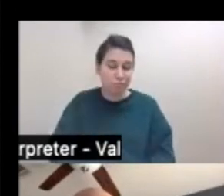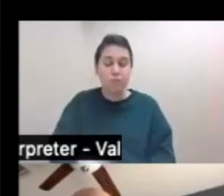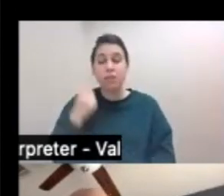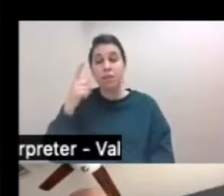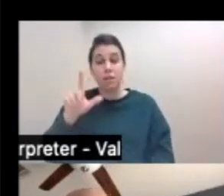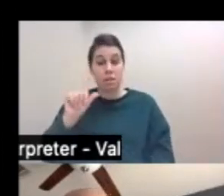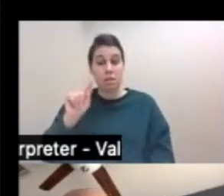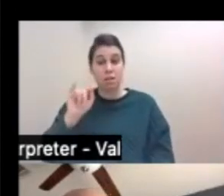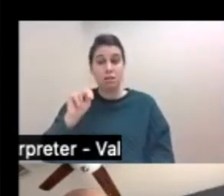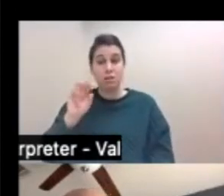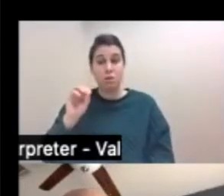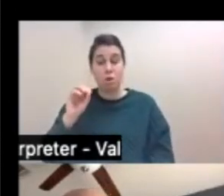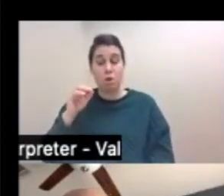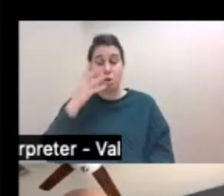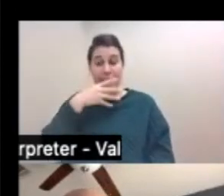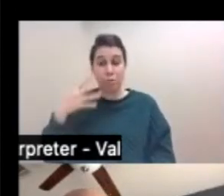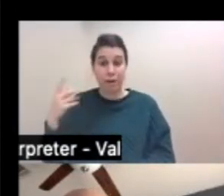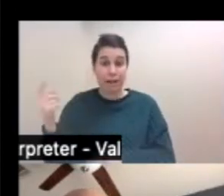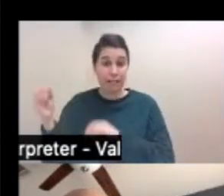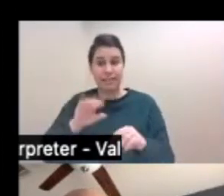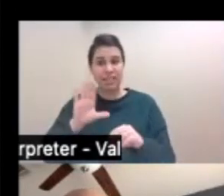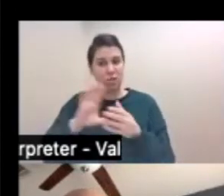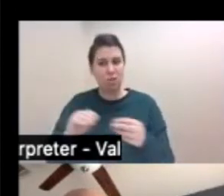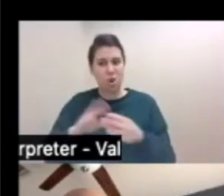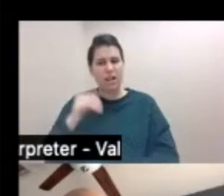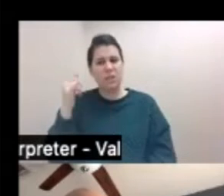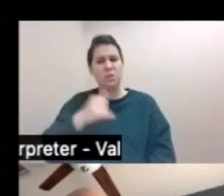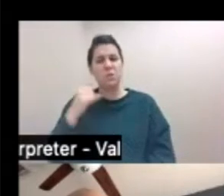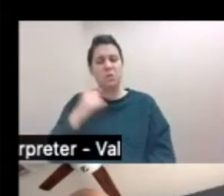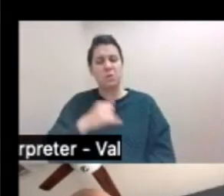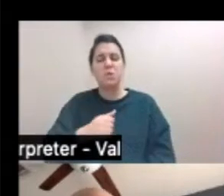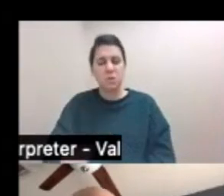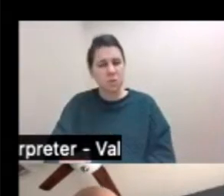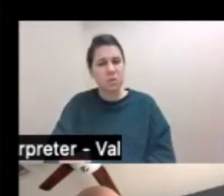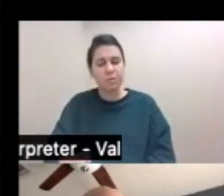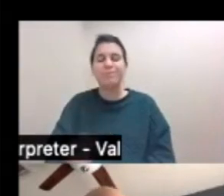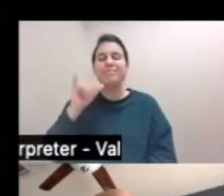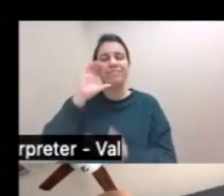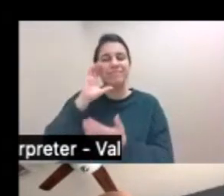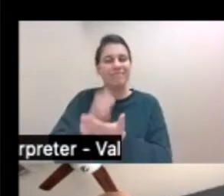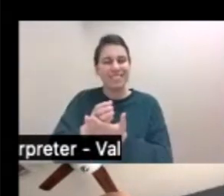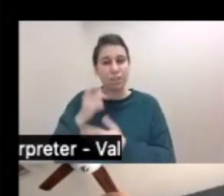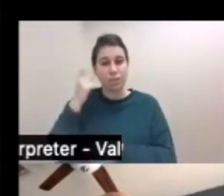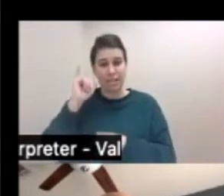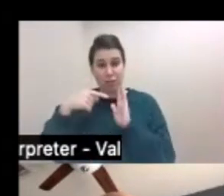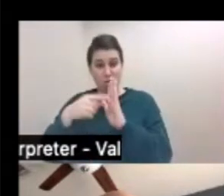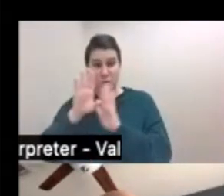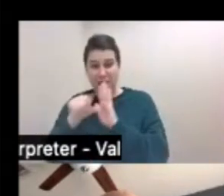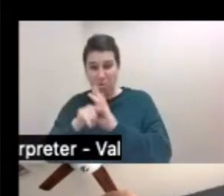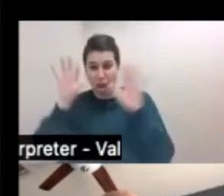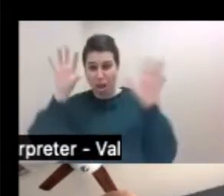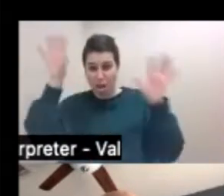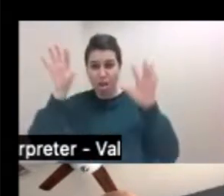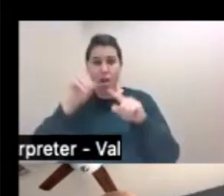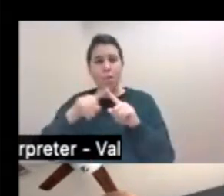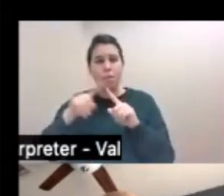daunting. But I love this picture because it shows in the forefront the spirit of the people of Detroit. And that's what